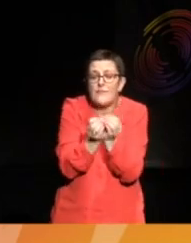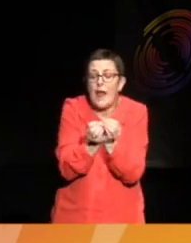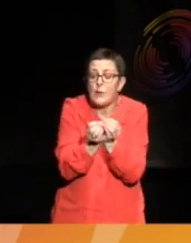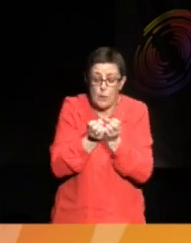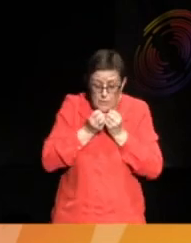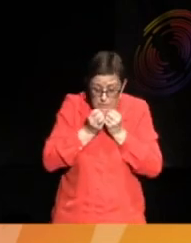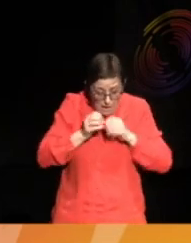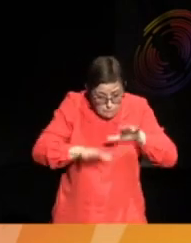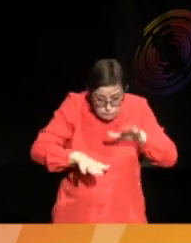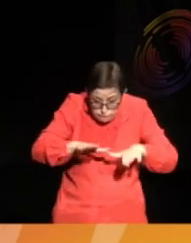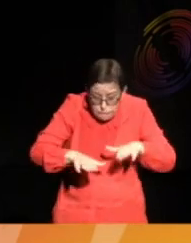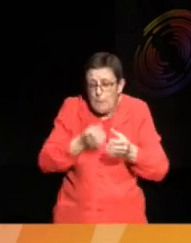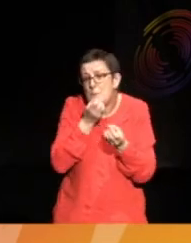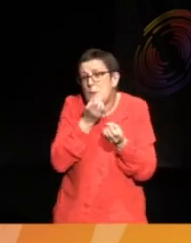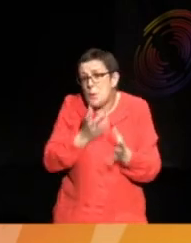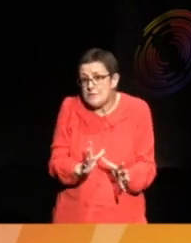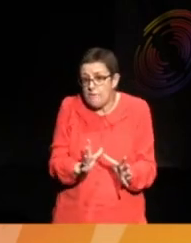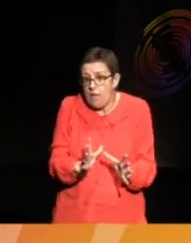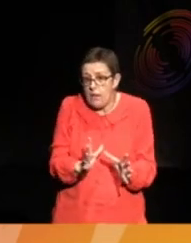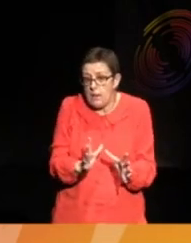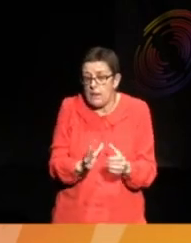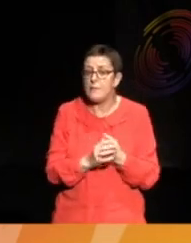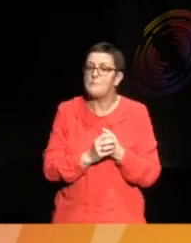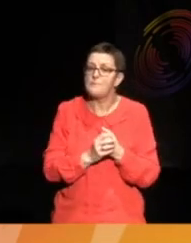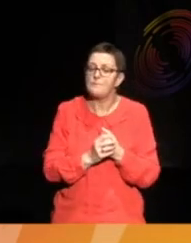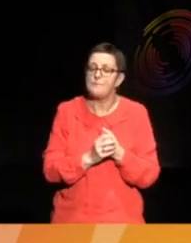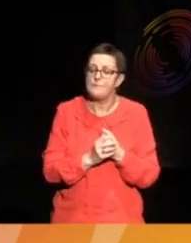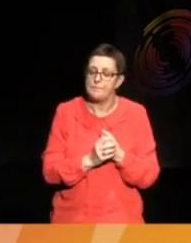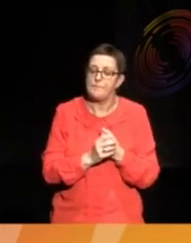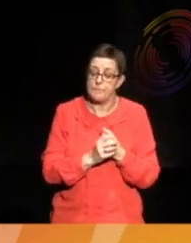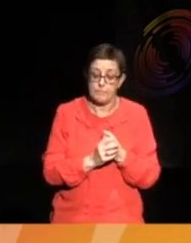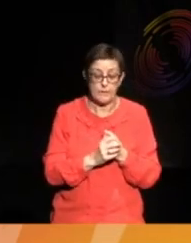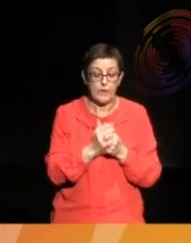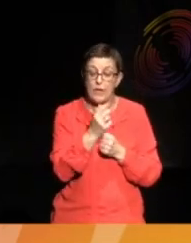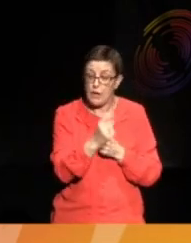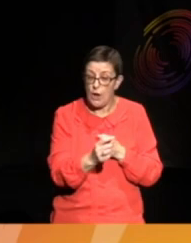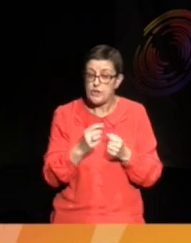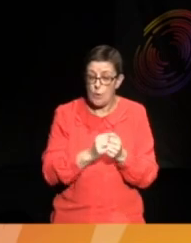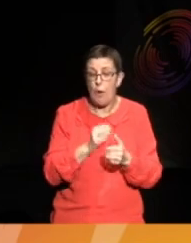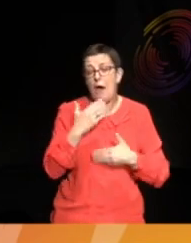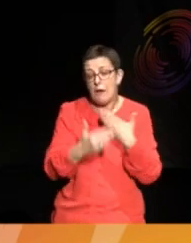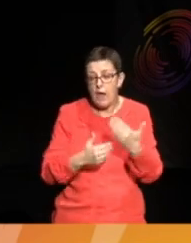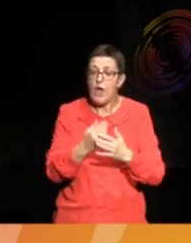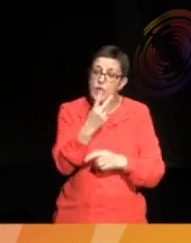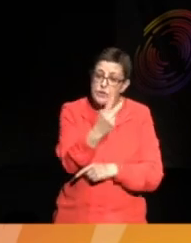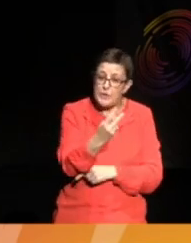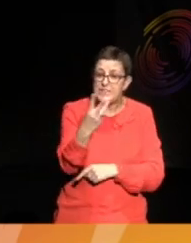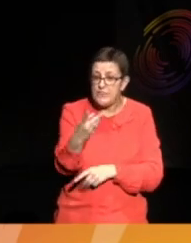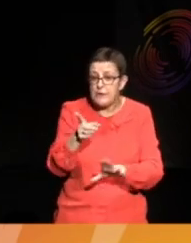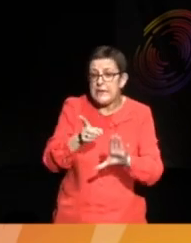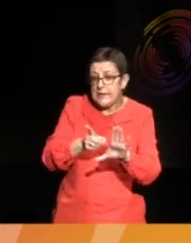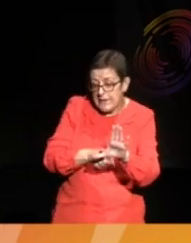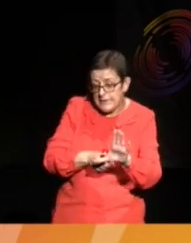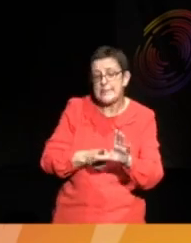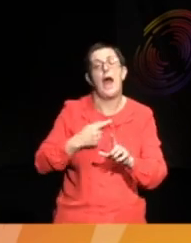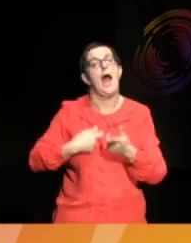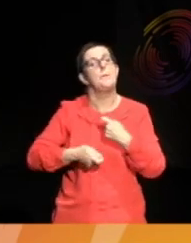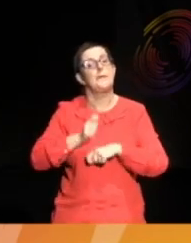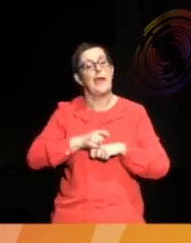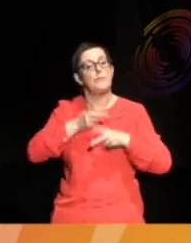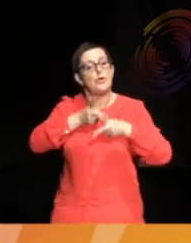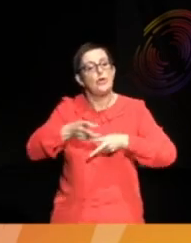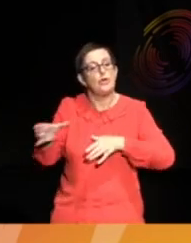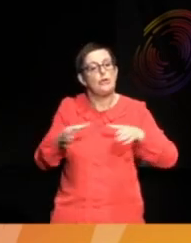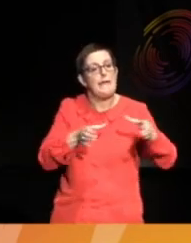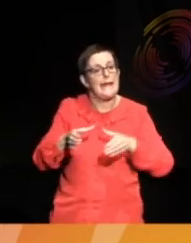those who are collecting. So, after independence, 23 years after independence, I took on the job of being a curator, and I